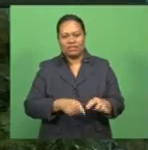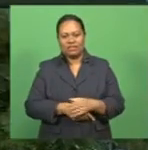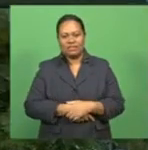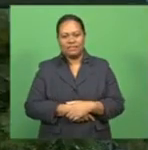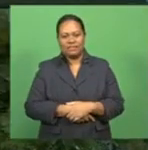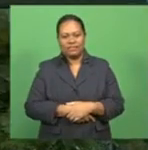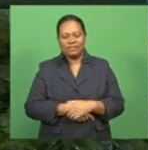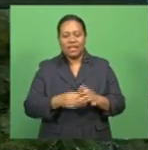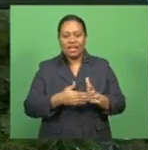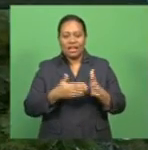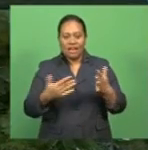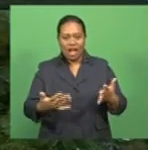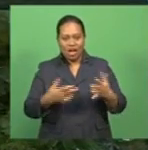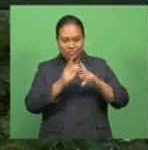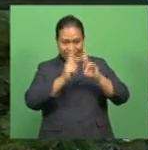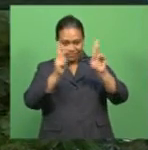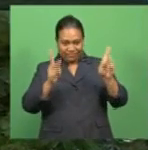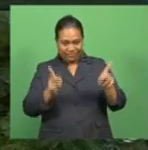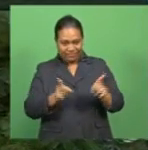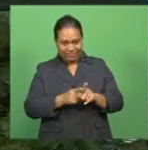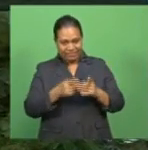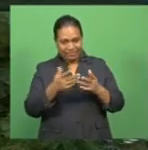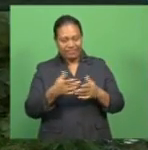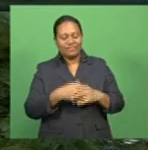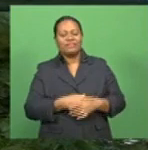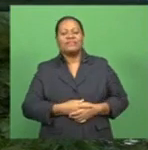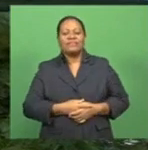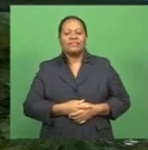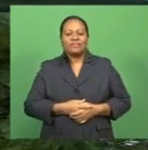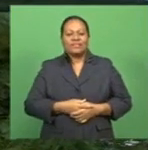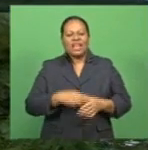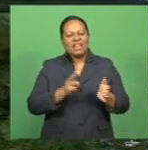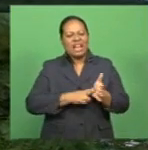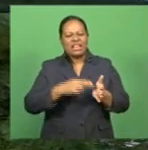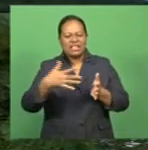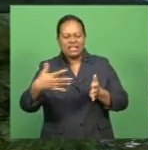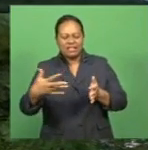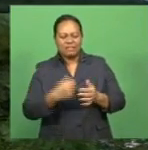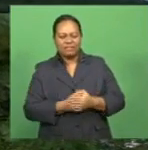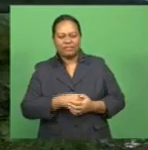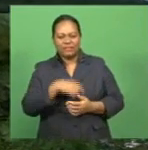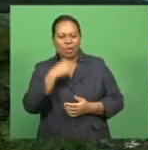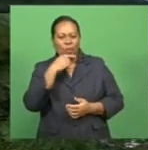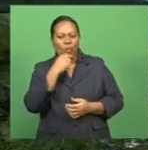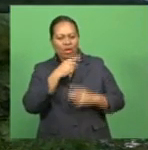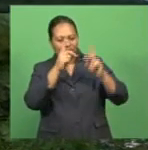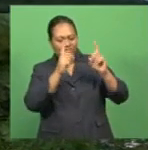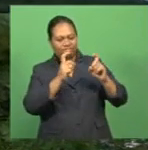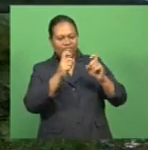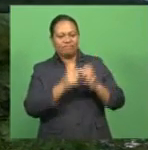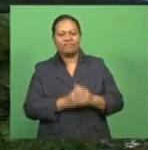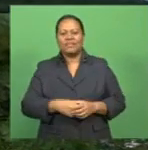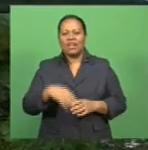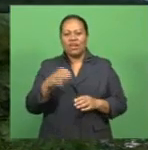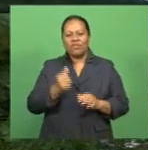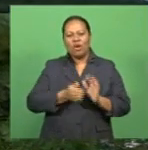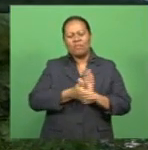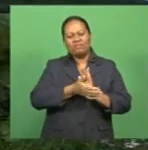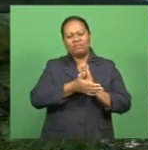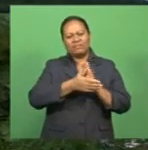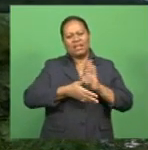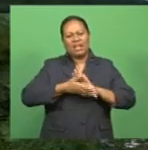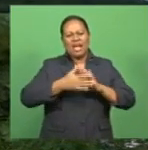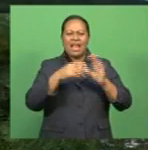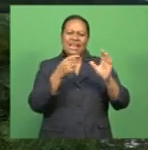And our shot of the day, sent in by Nigel Spencer Robinson. This is a snapshot taken from the hilltop of